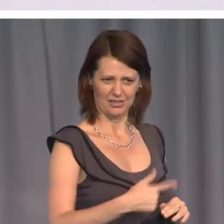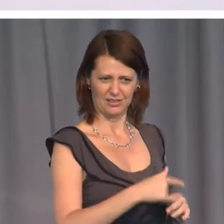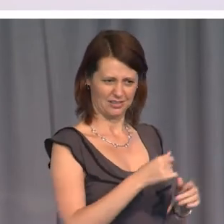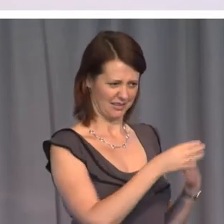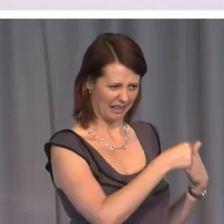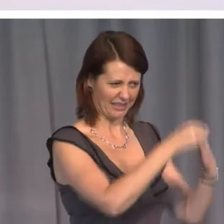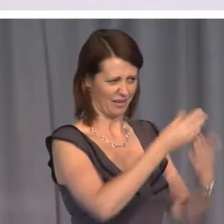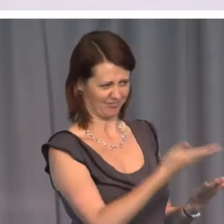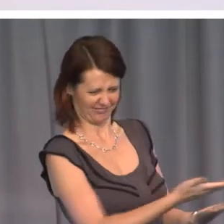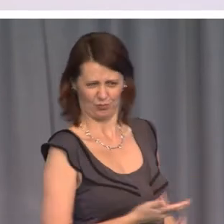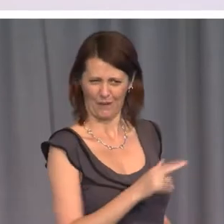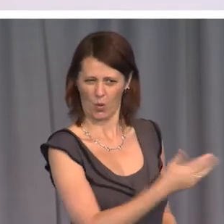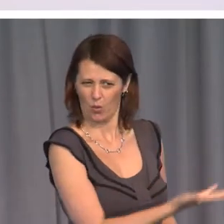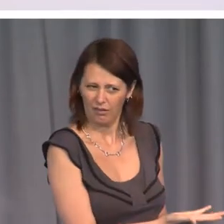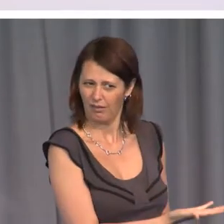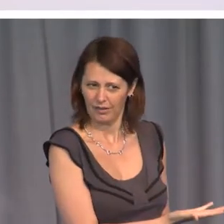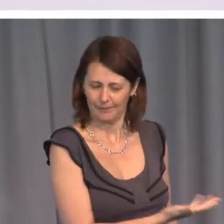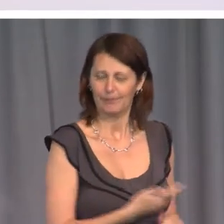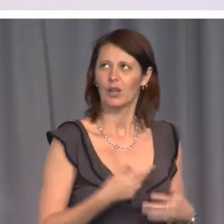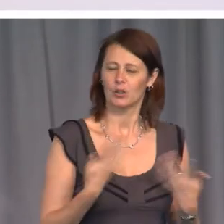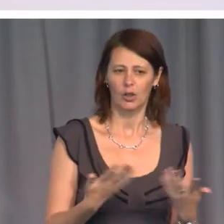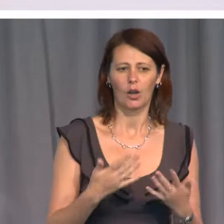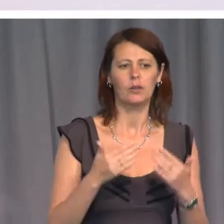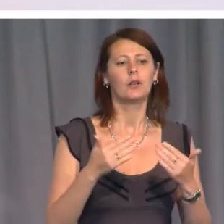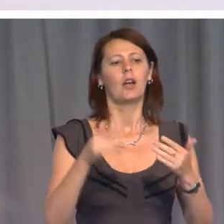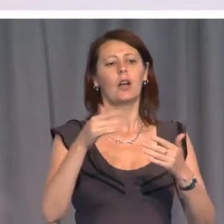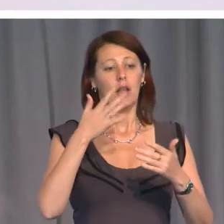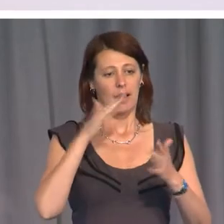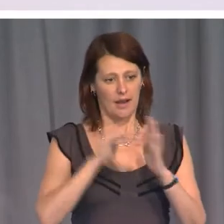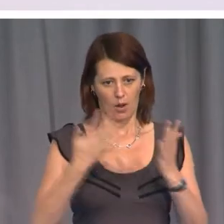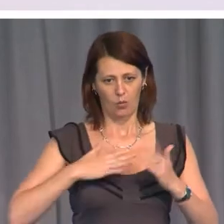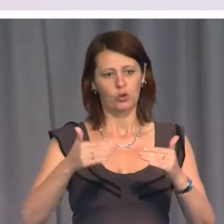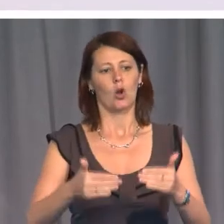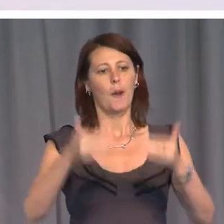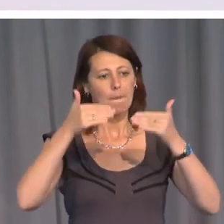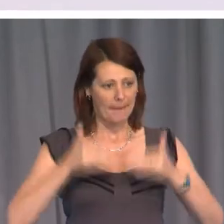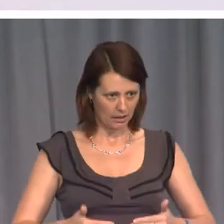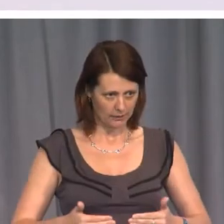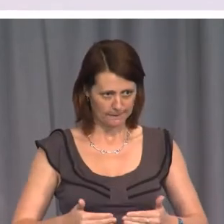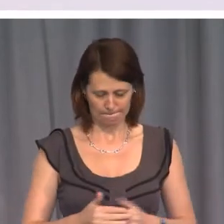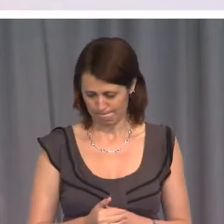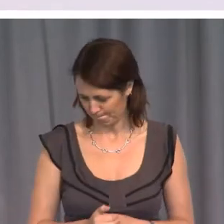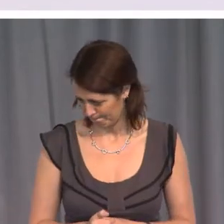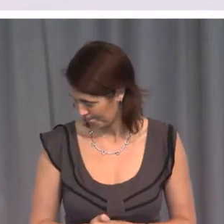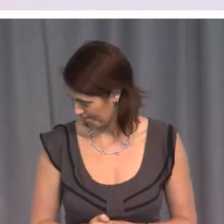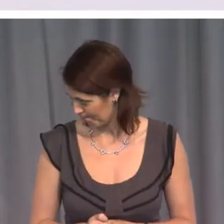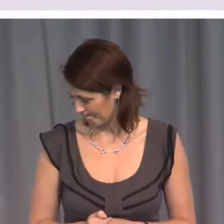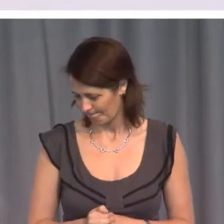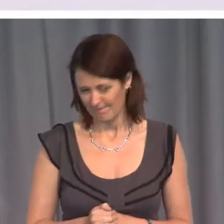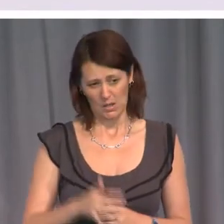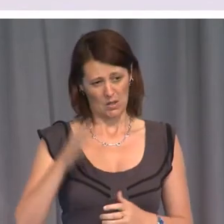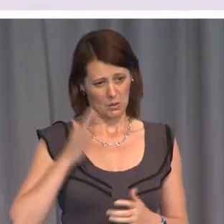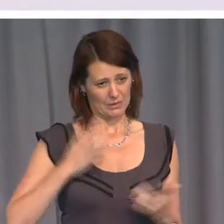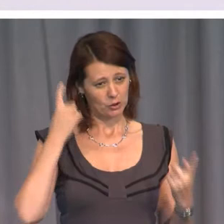leader. So let's actually step back and consider